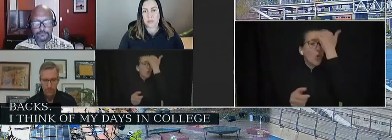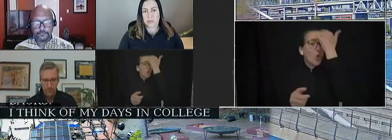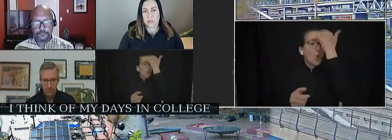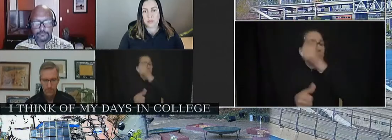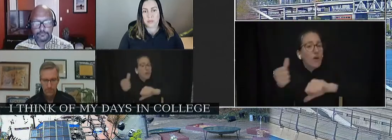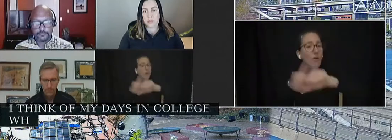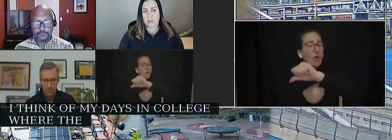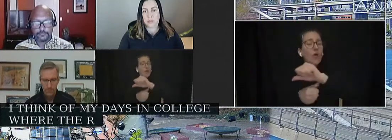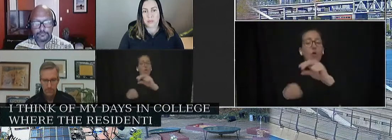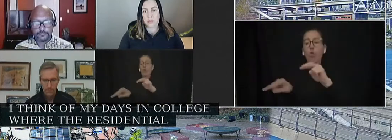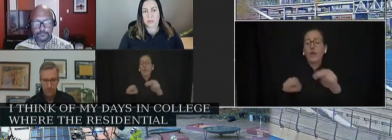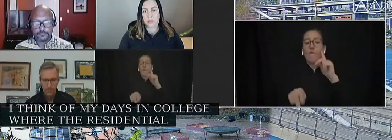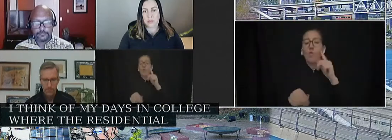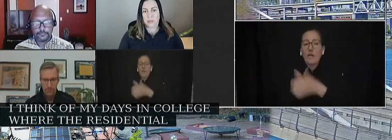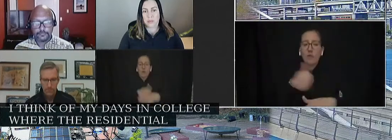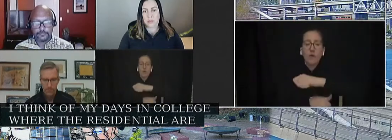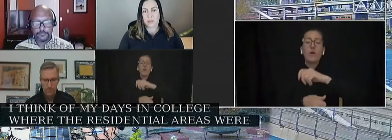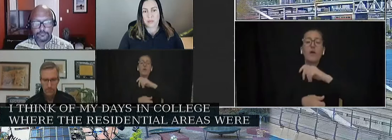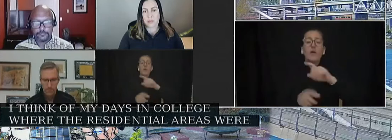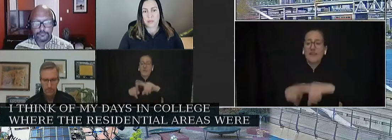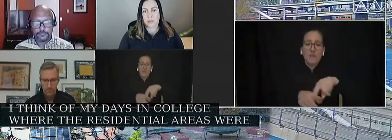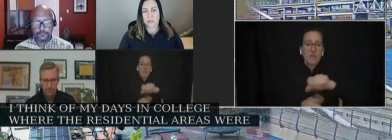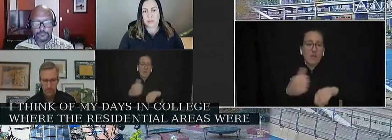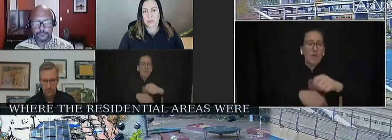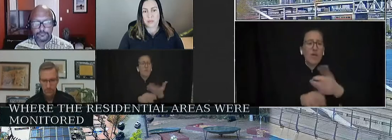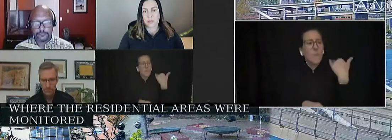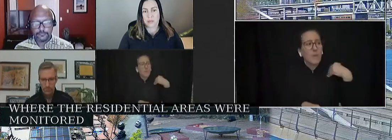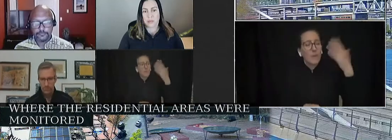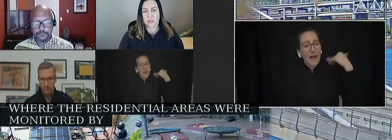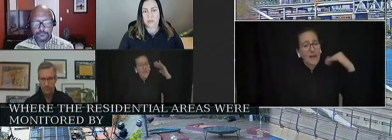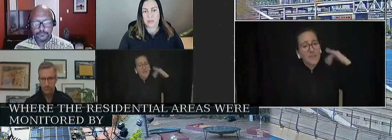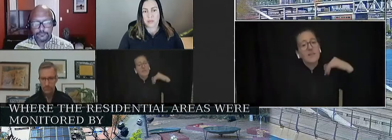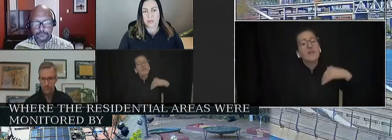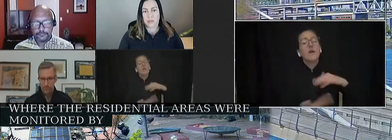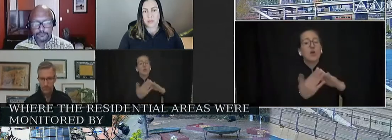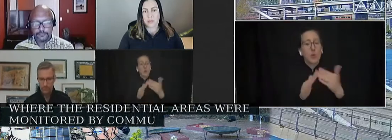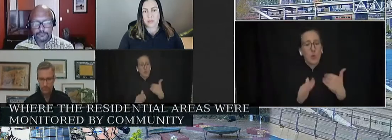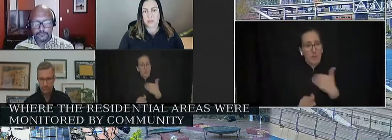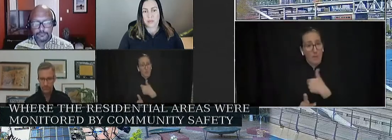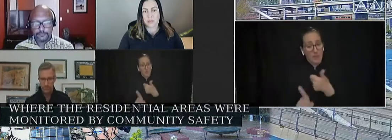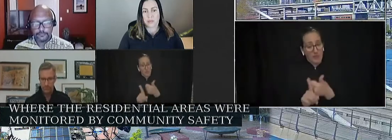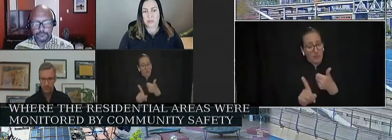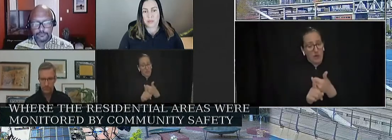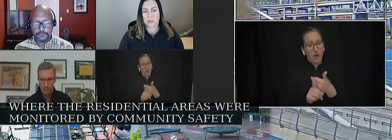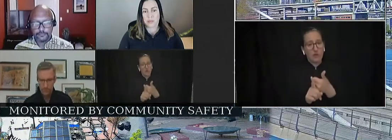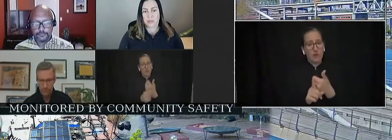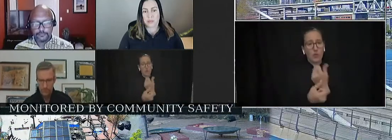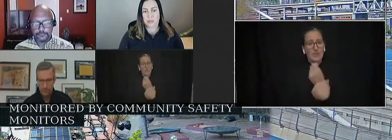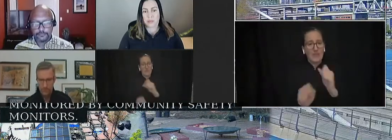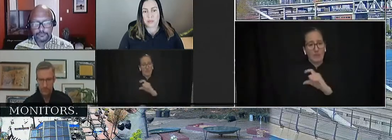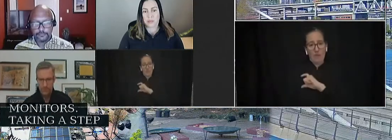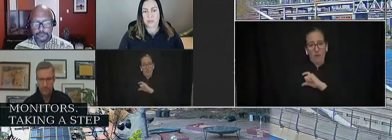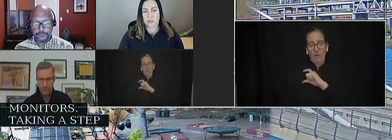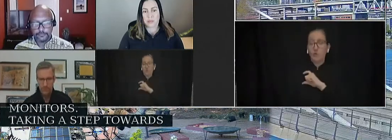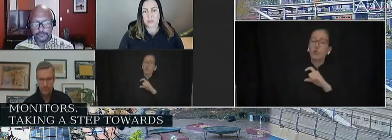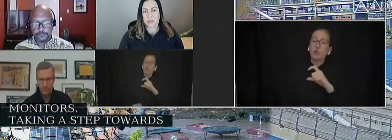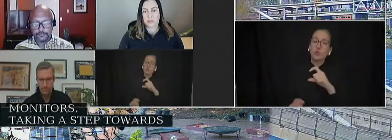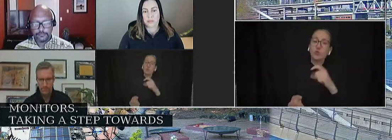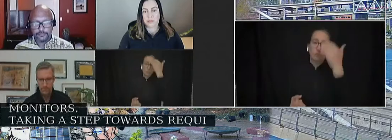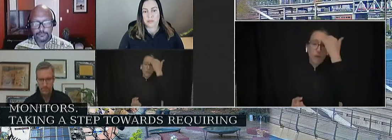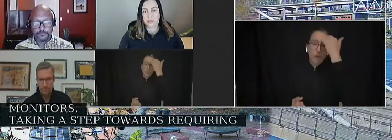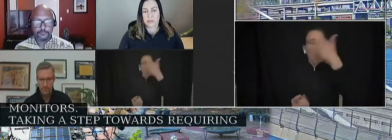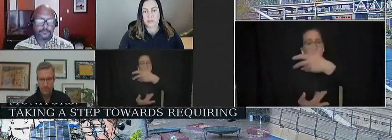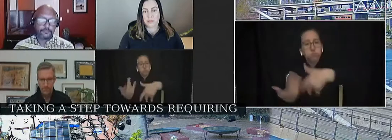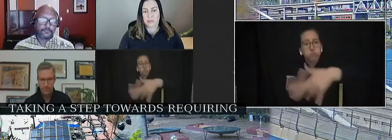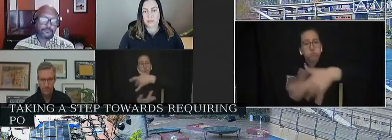by community safety officers who lived in the areas themselves and knew many of the residents. Taking a step toward requiring Portland police to